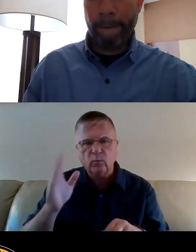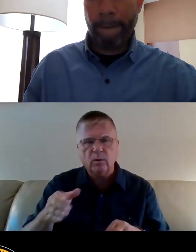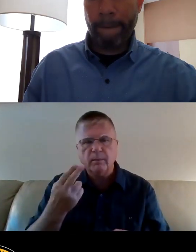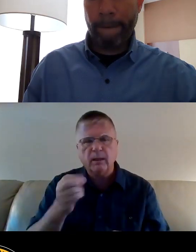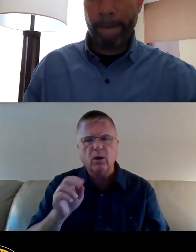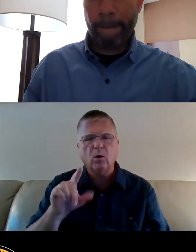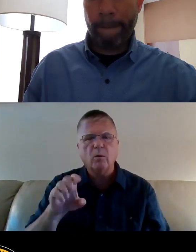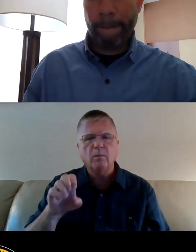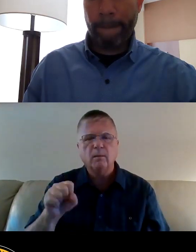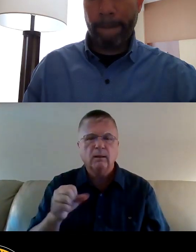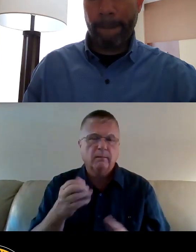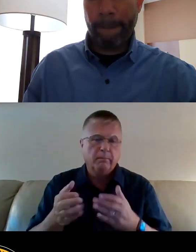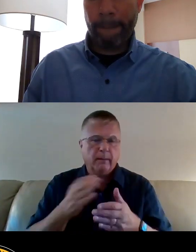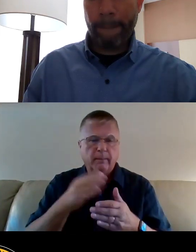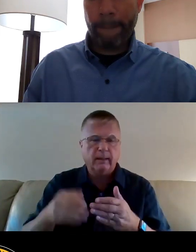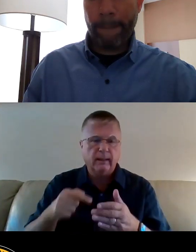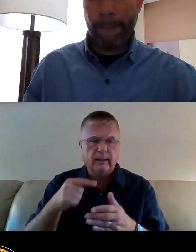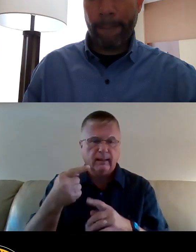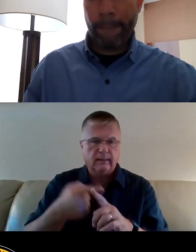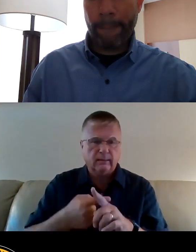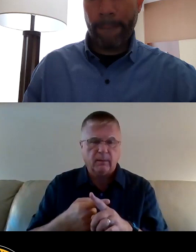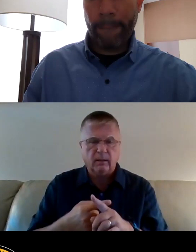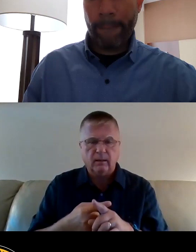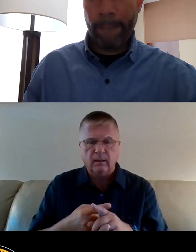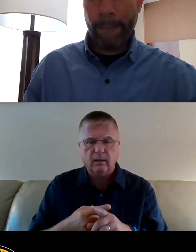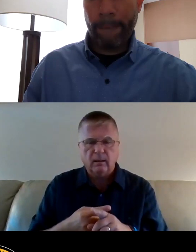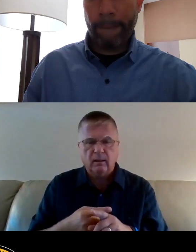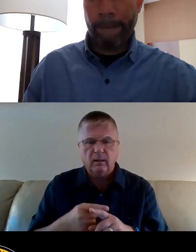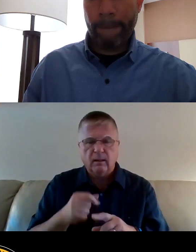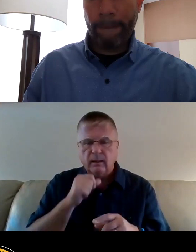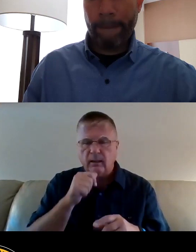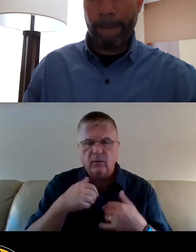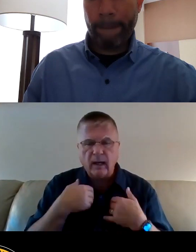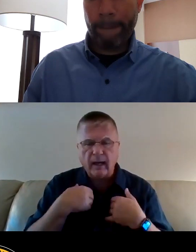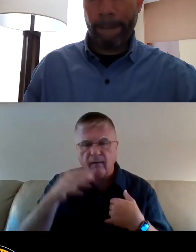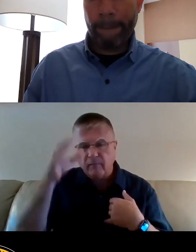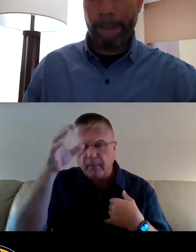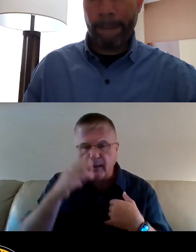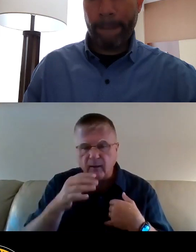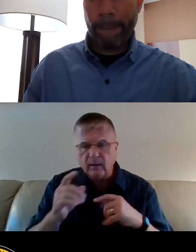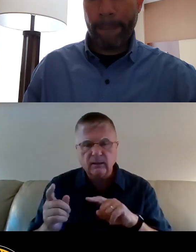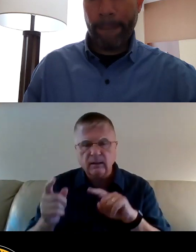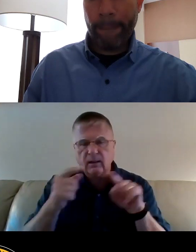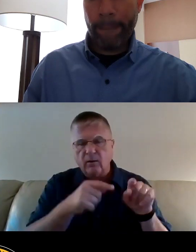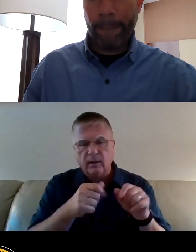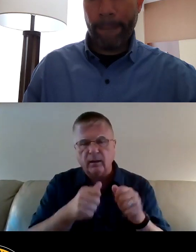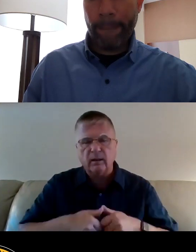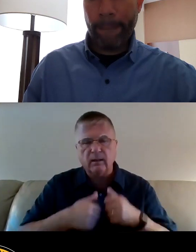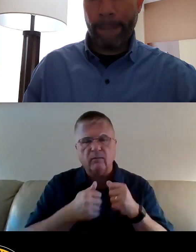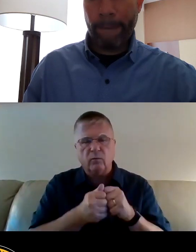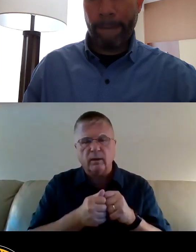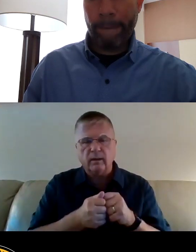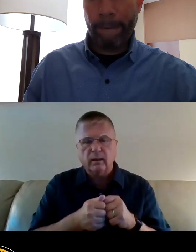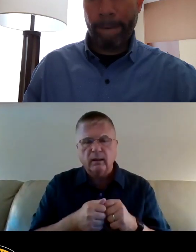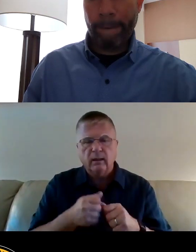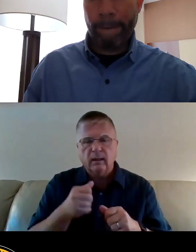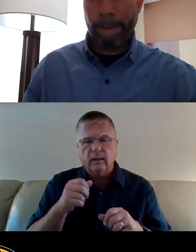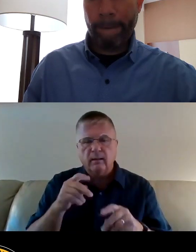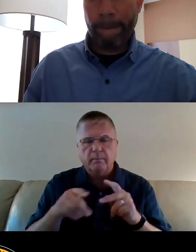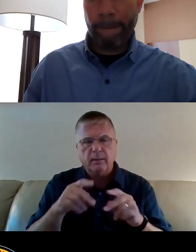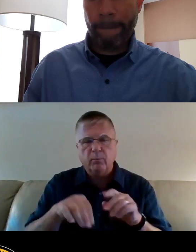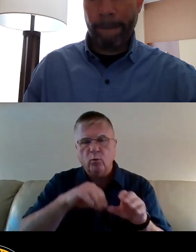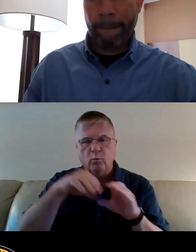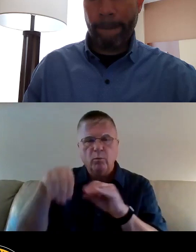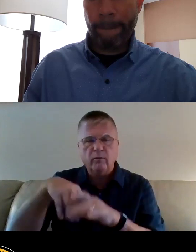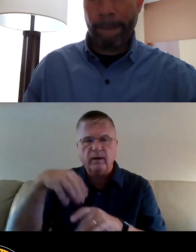and maybe end of this month, they don't have parent people to go to live with. Then you have people moving out of state because